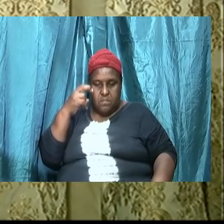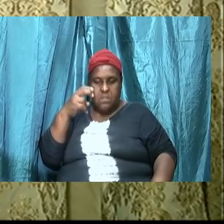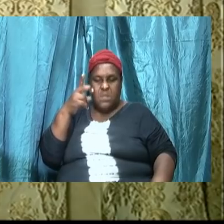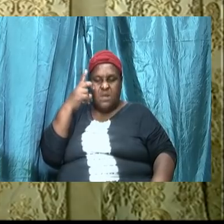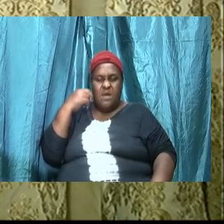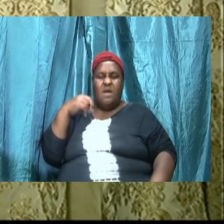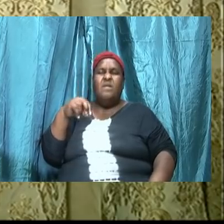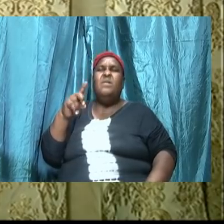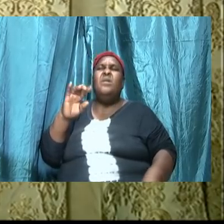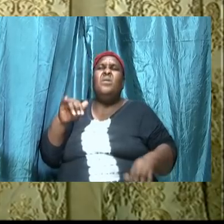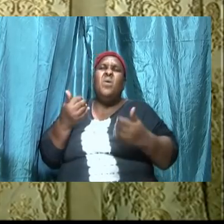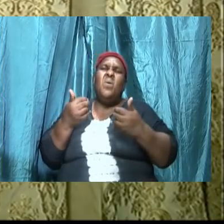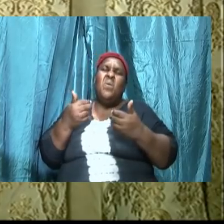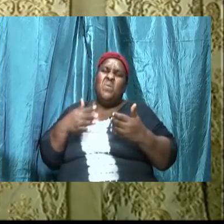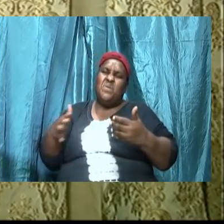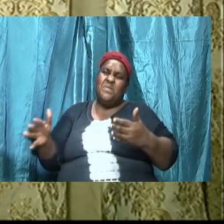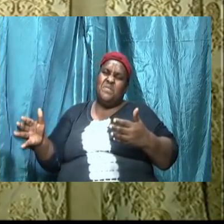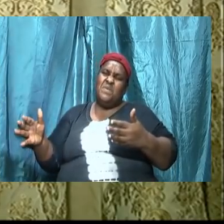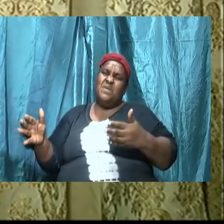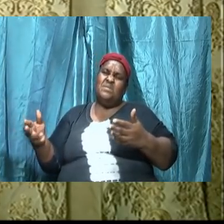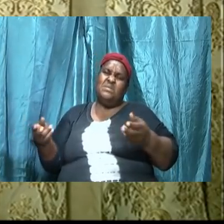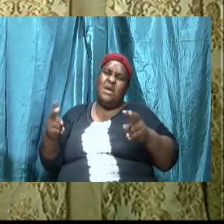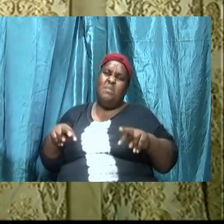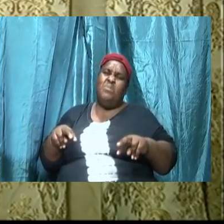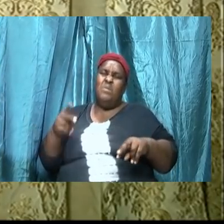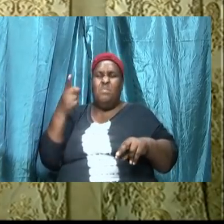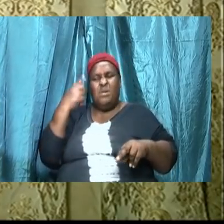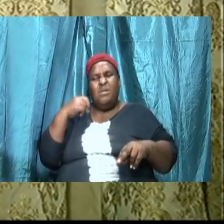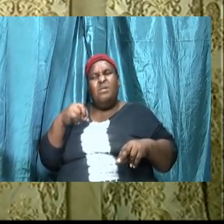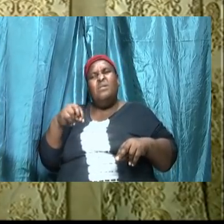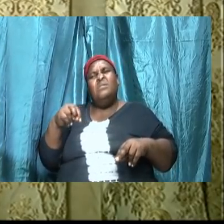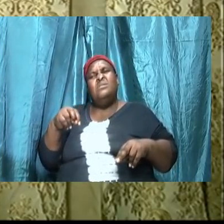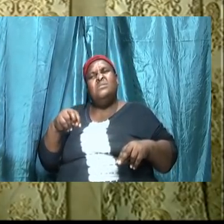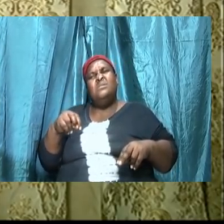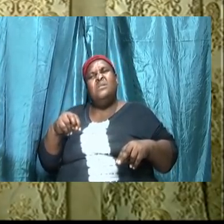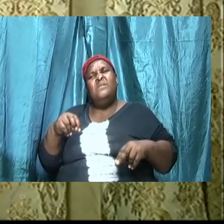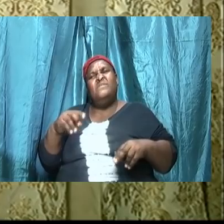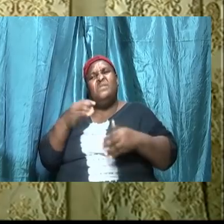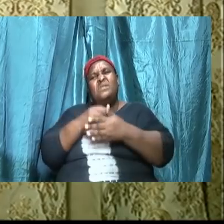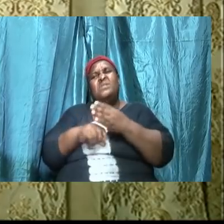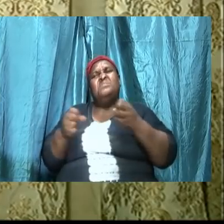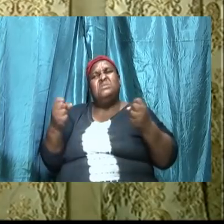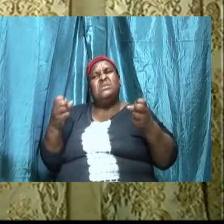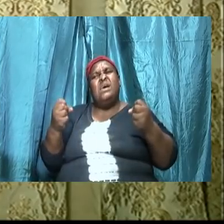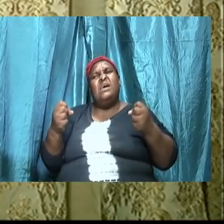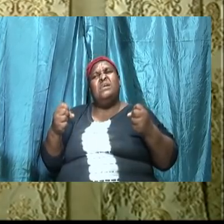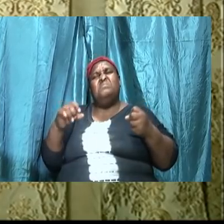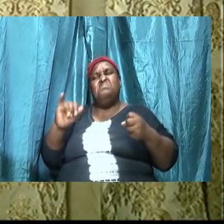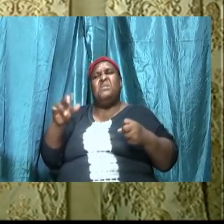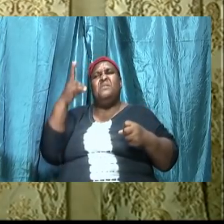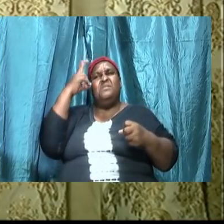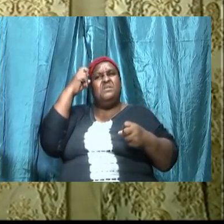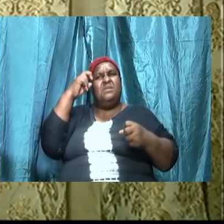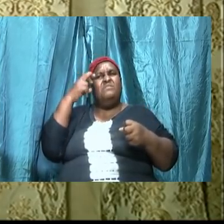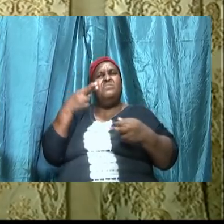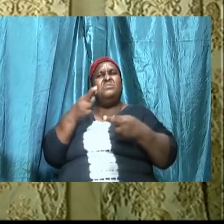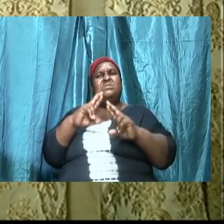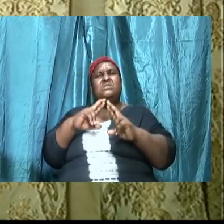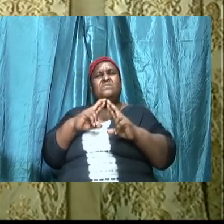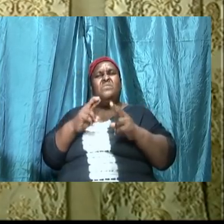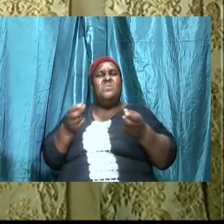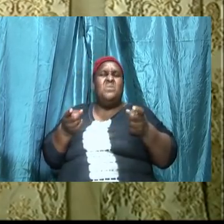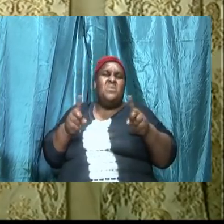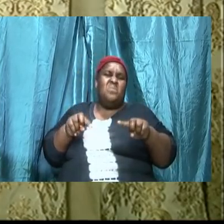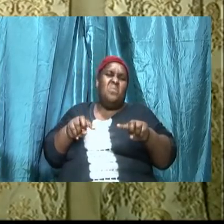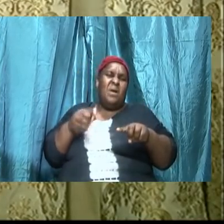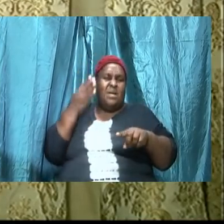how things may flow because of certain signals that he gets and while he